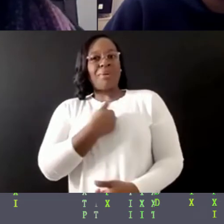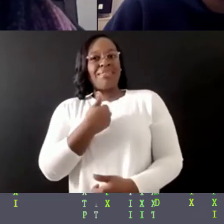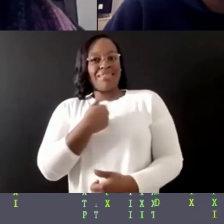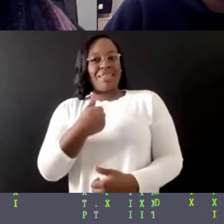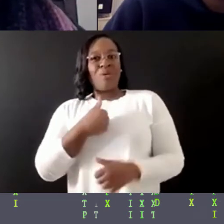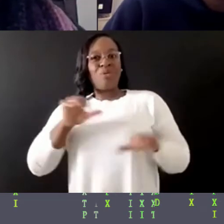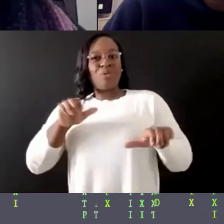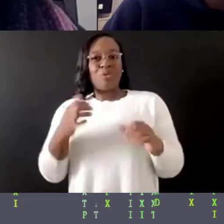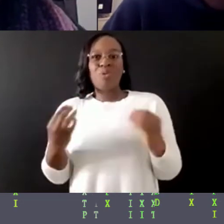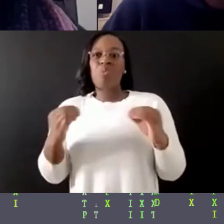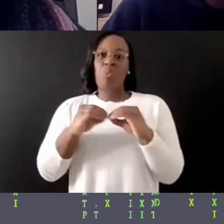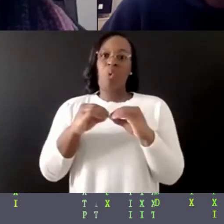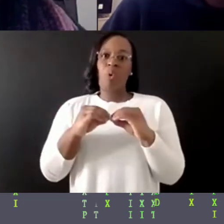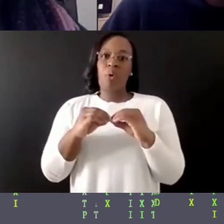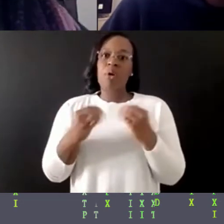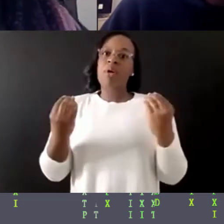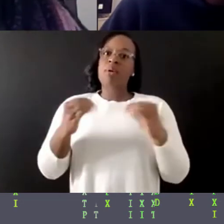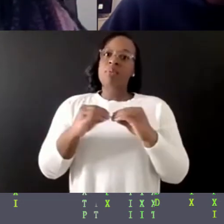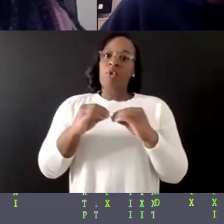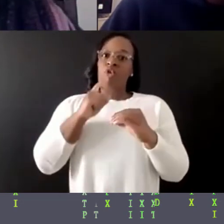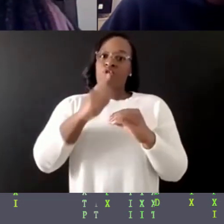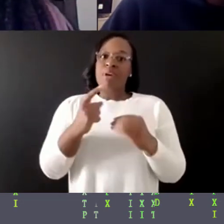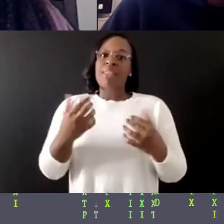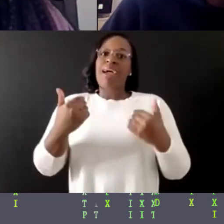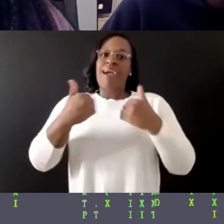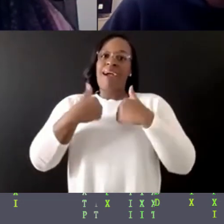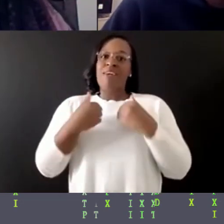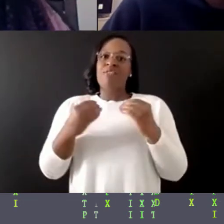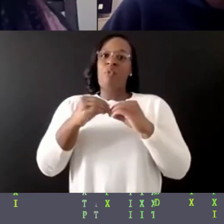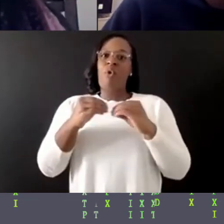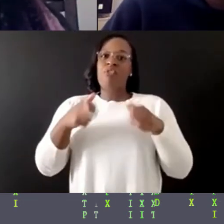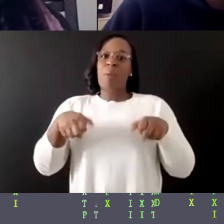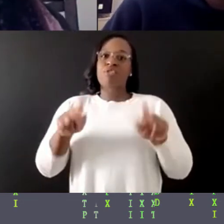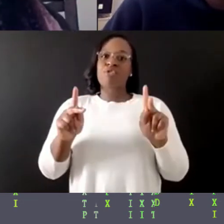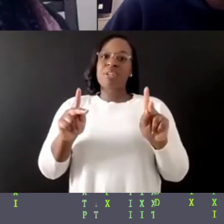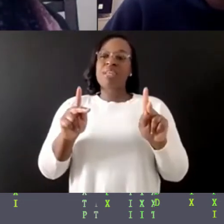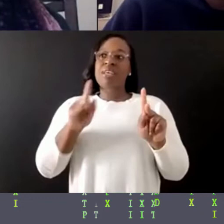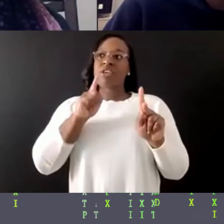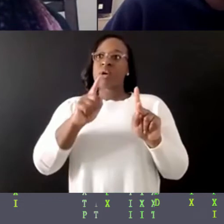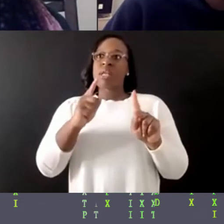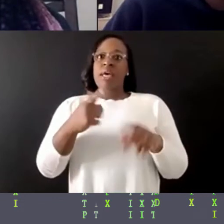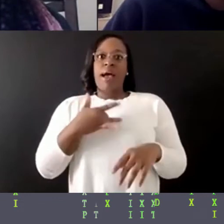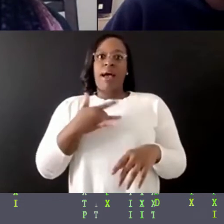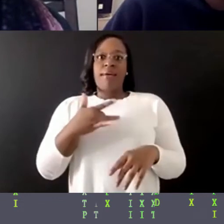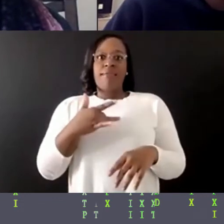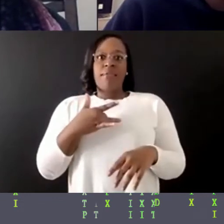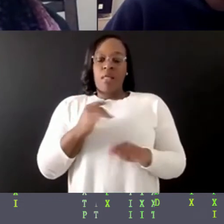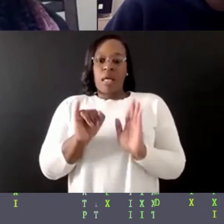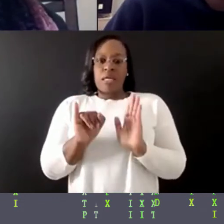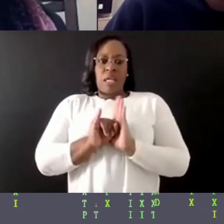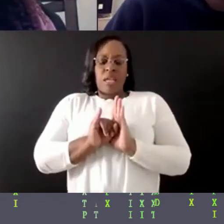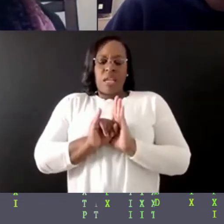And I think that it's creating other like portals into things that have to do with me that I didn't really know were there.